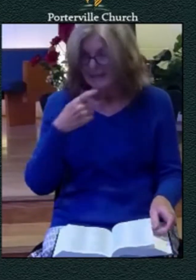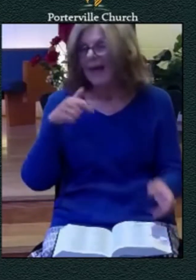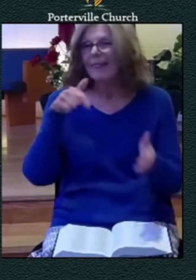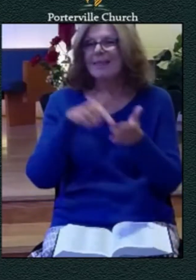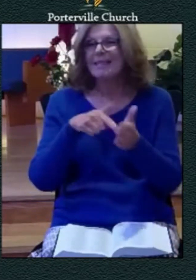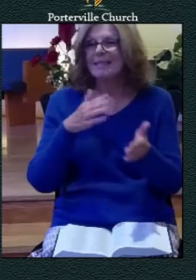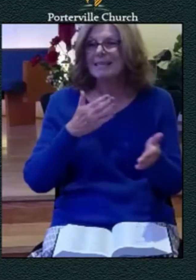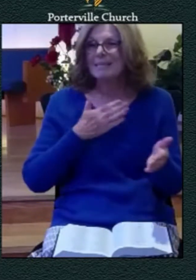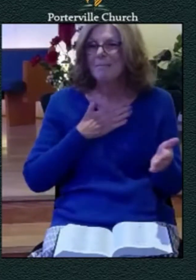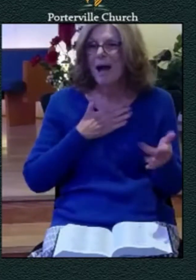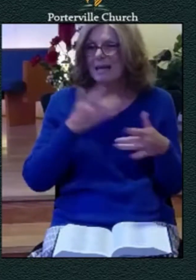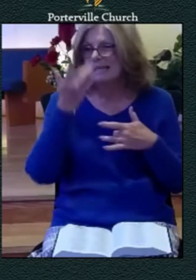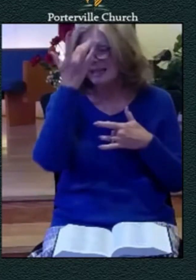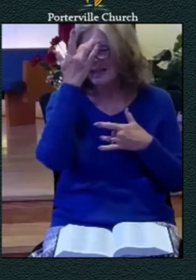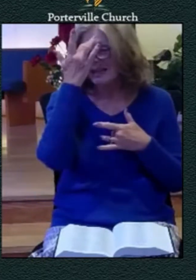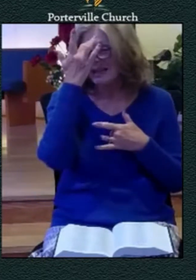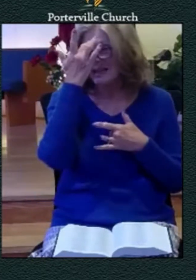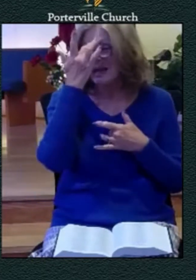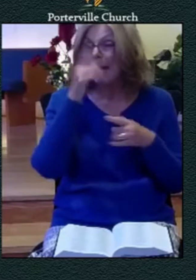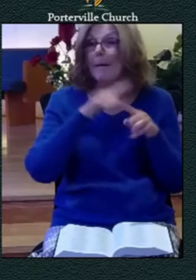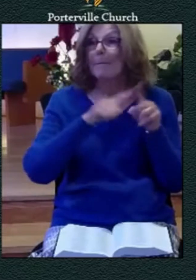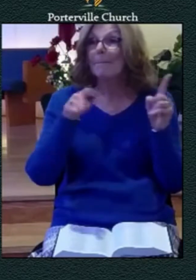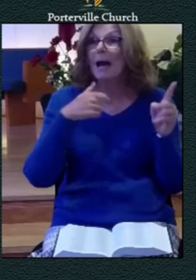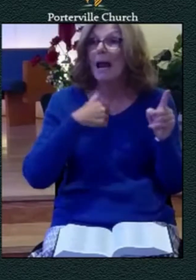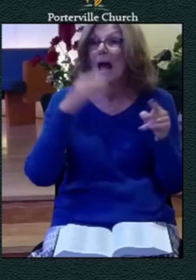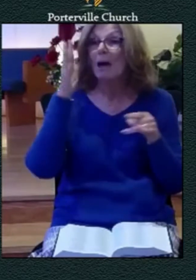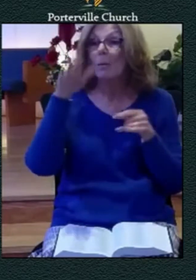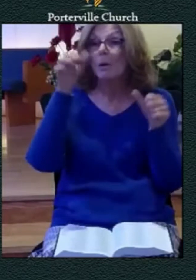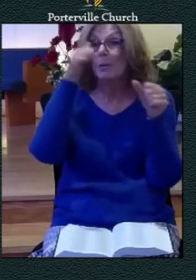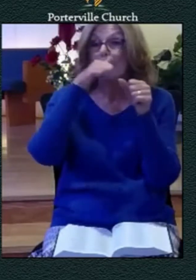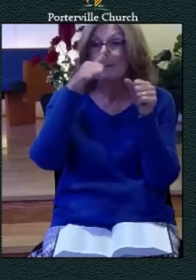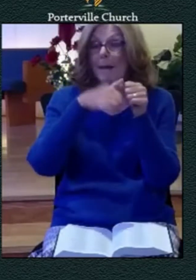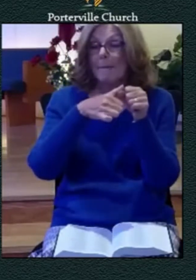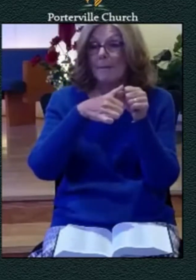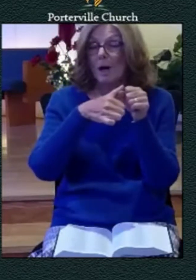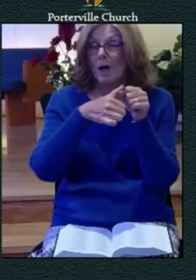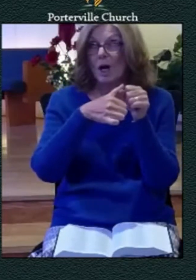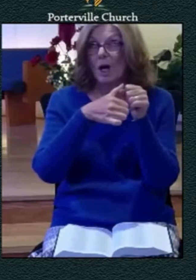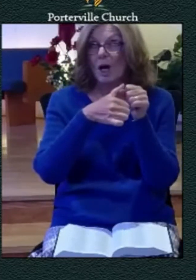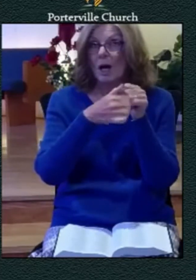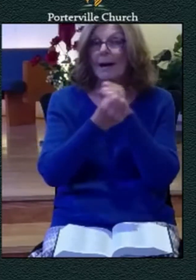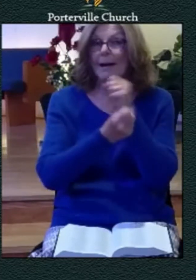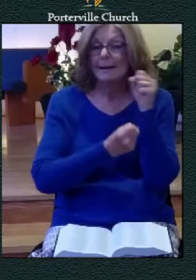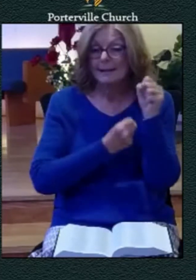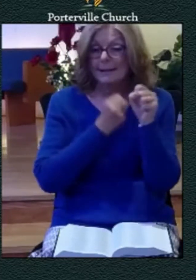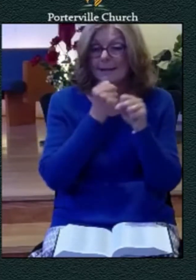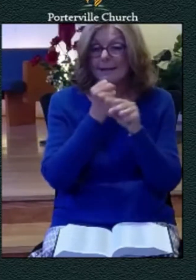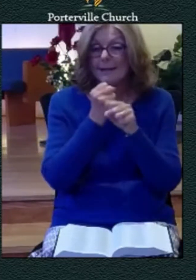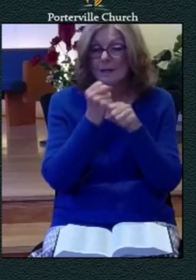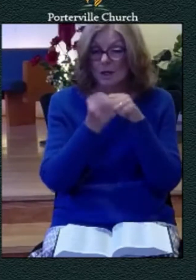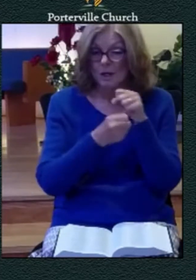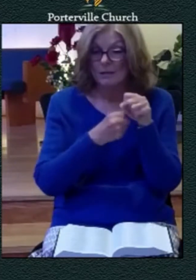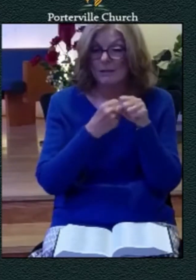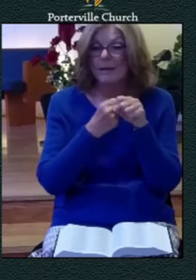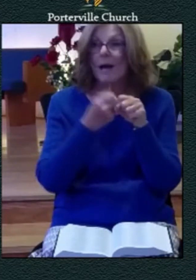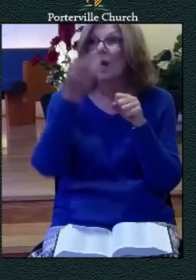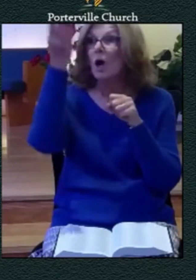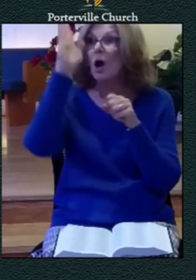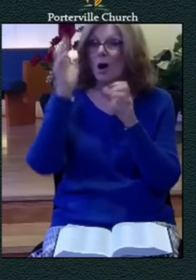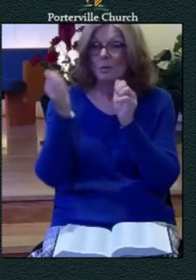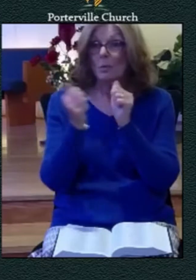but i will remember the years of the right hand of the most high